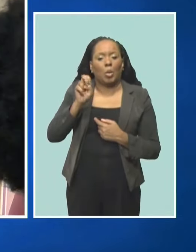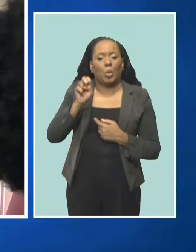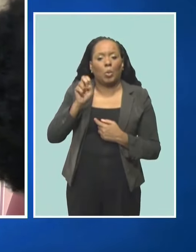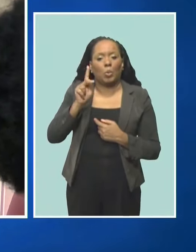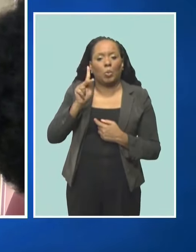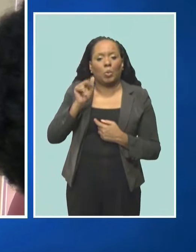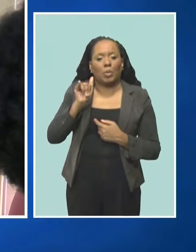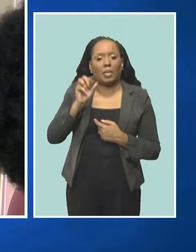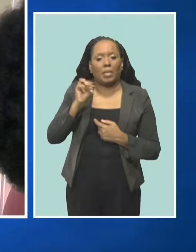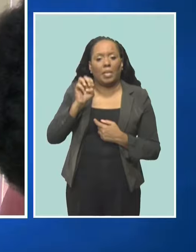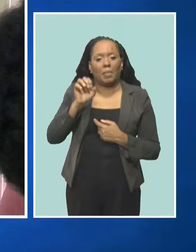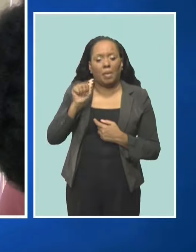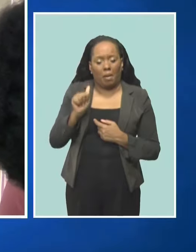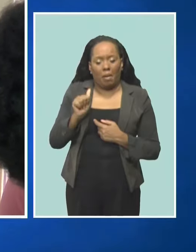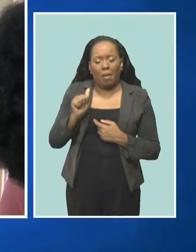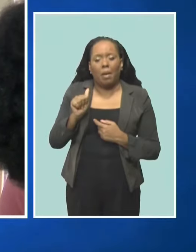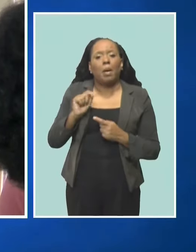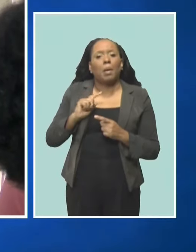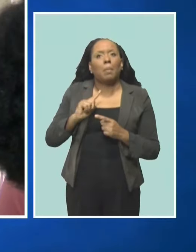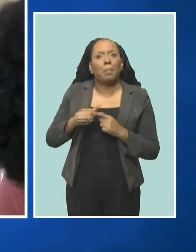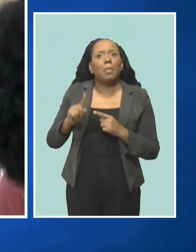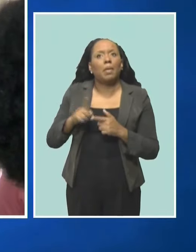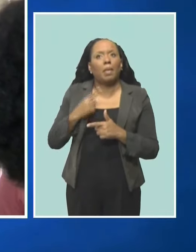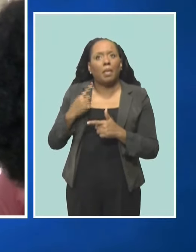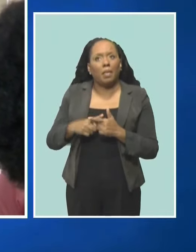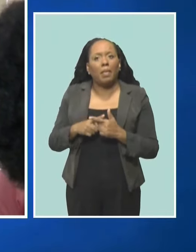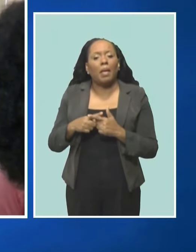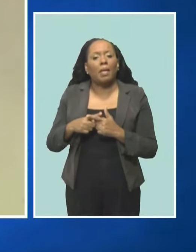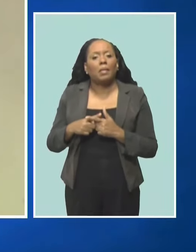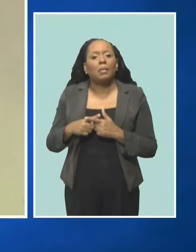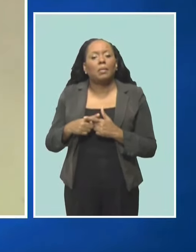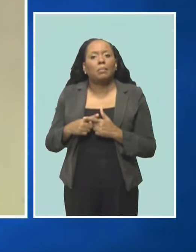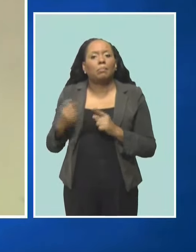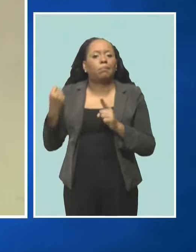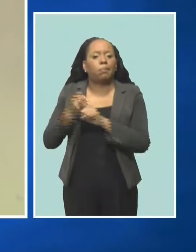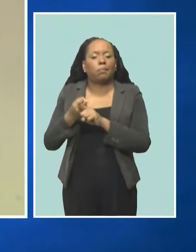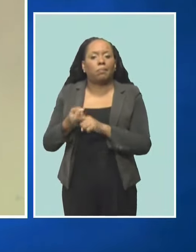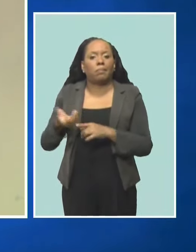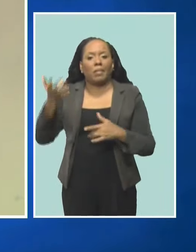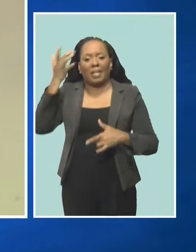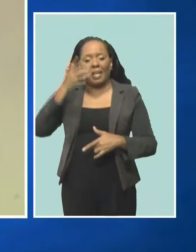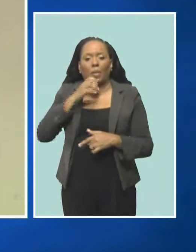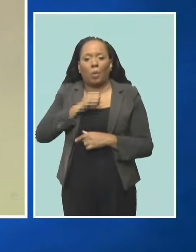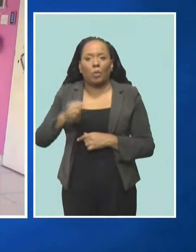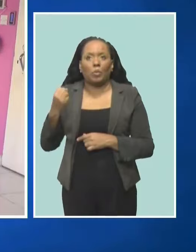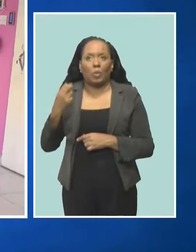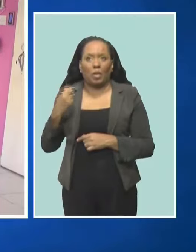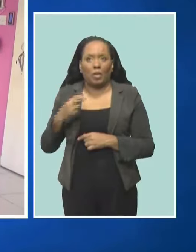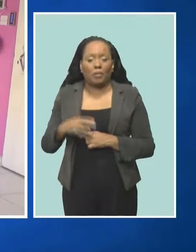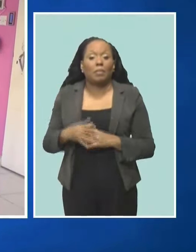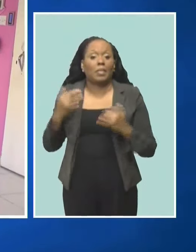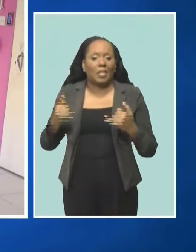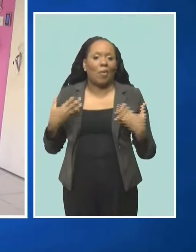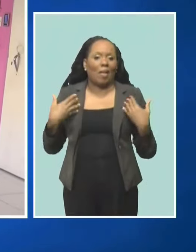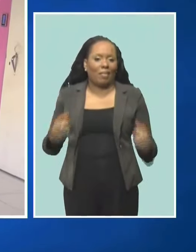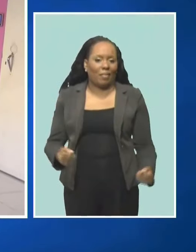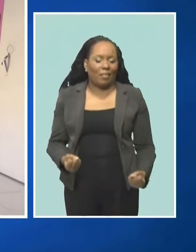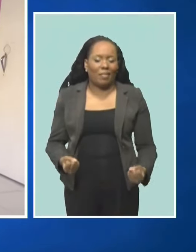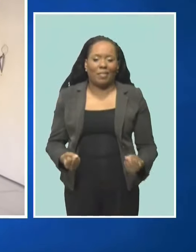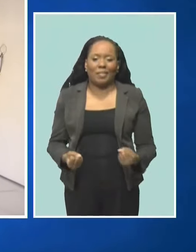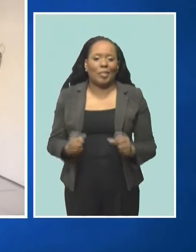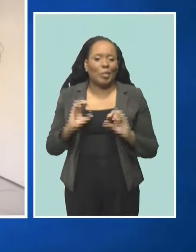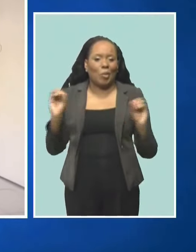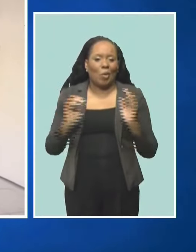difference in the lives of children fighting the fight she fought. The 16 year old's desire is for the event, in